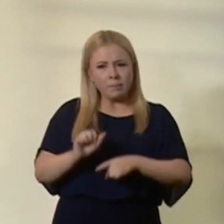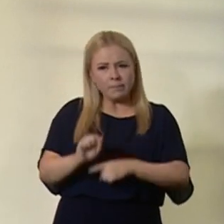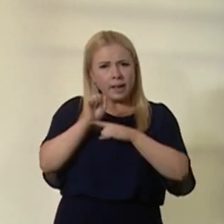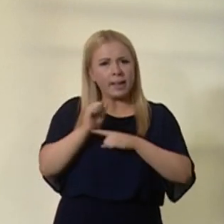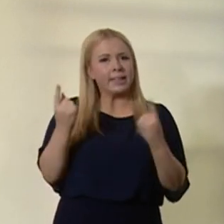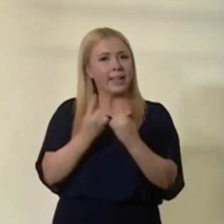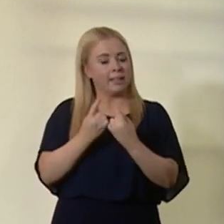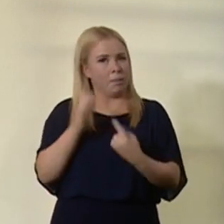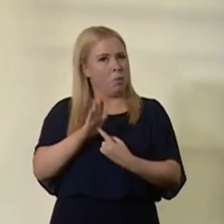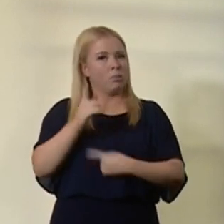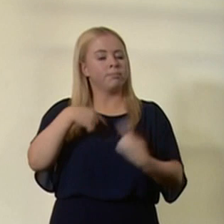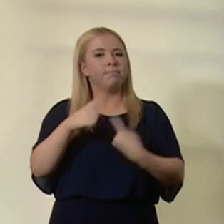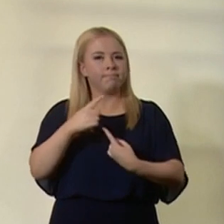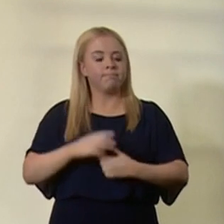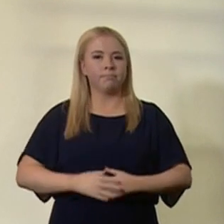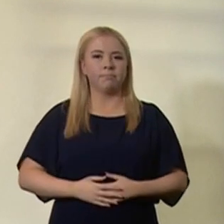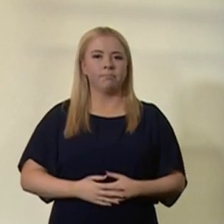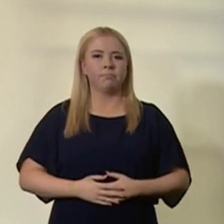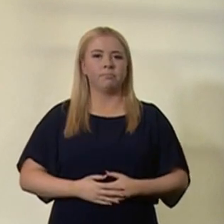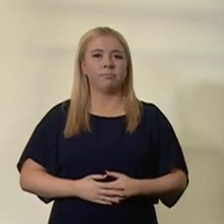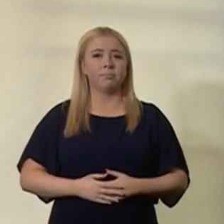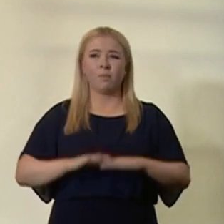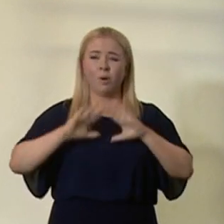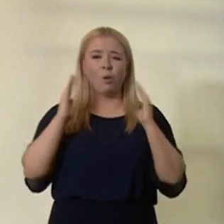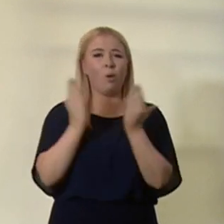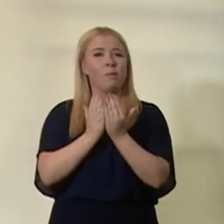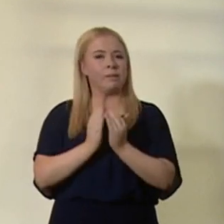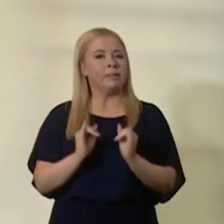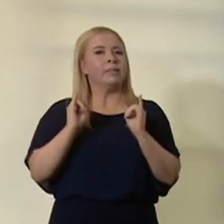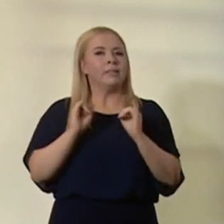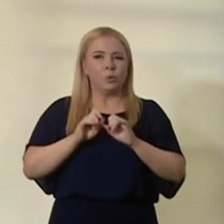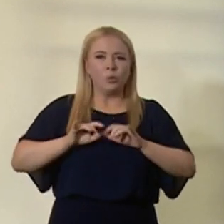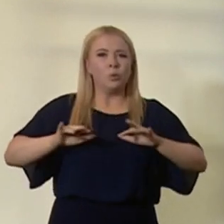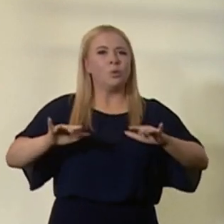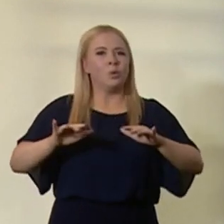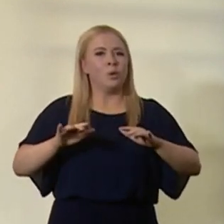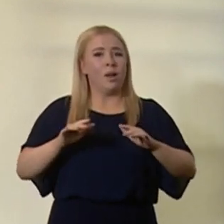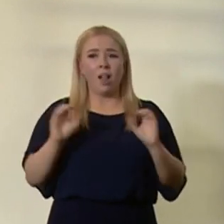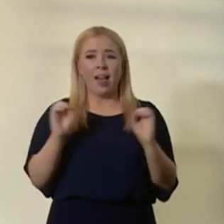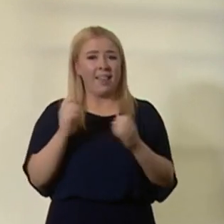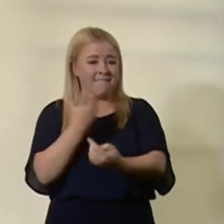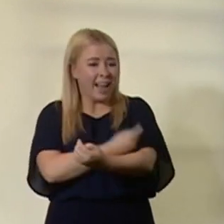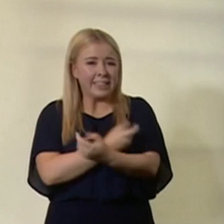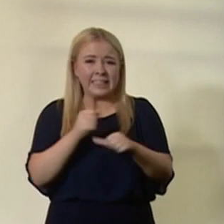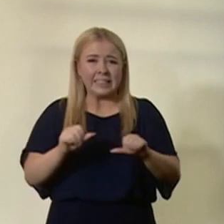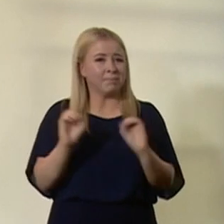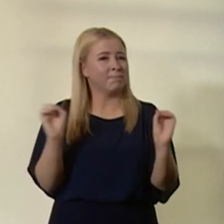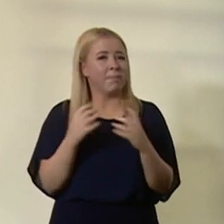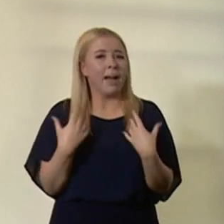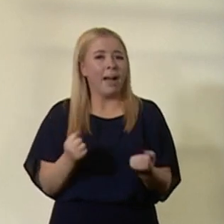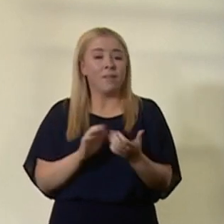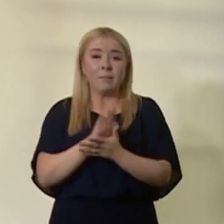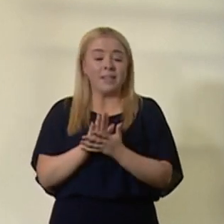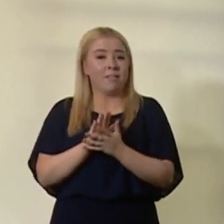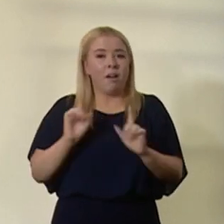that matter most to us. In a global pandemic of a virus with as yet no vaccine, we